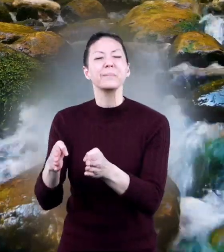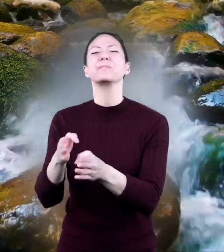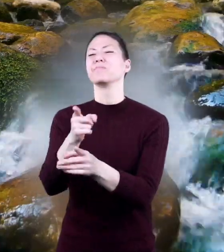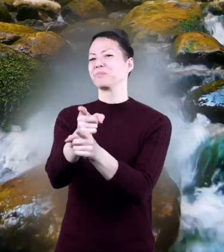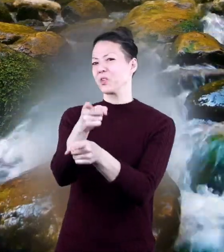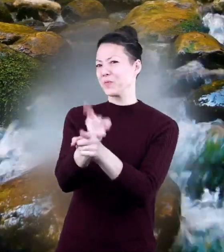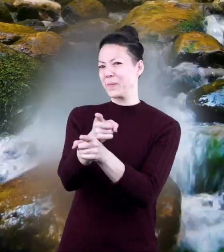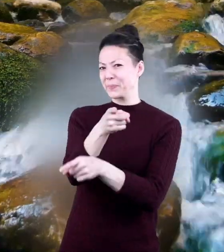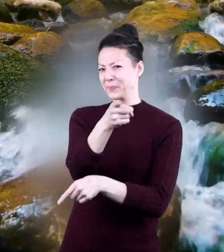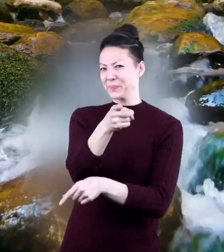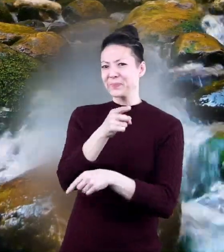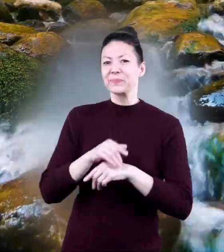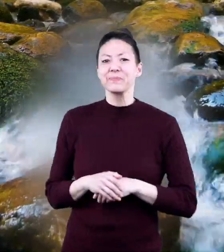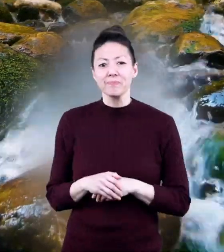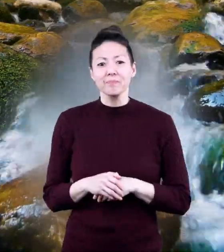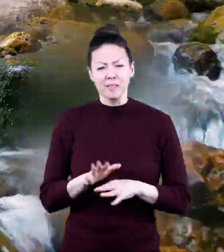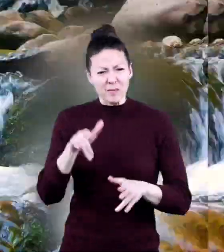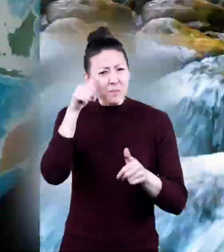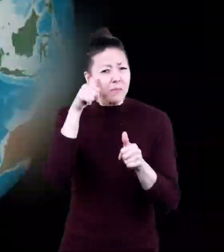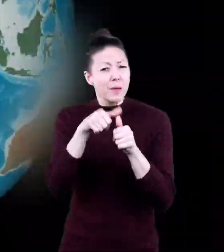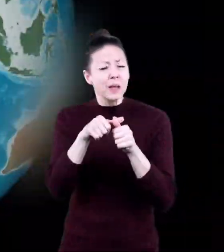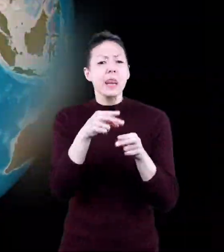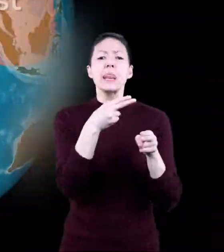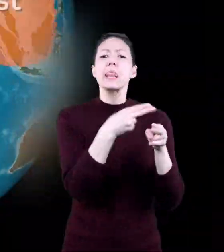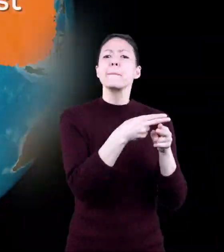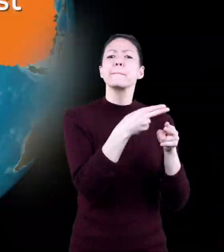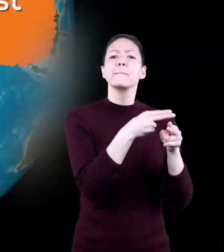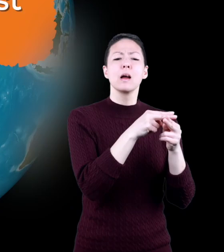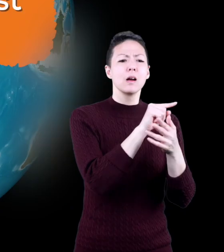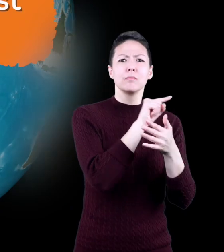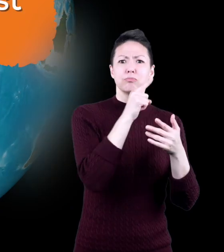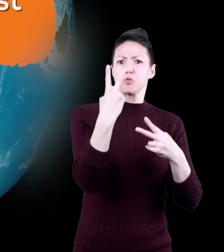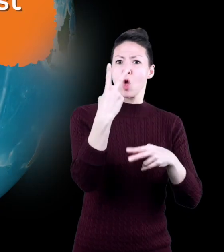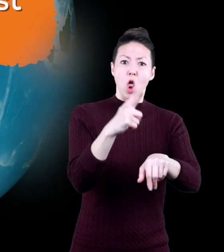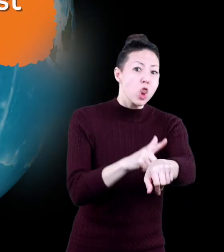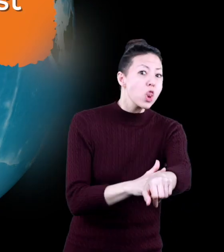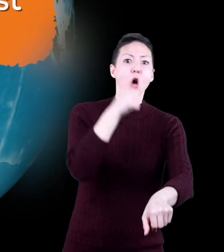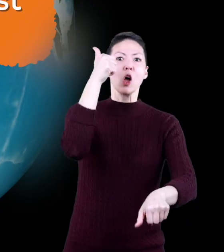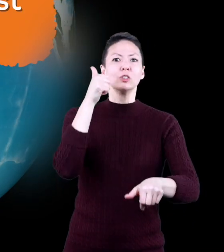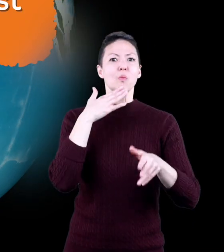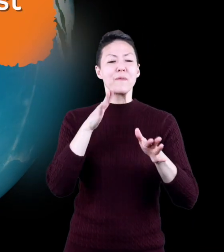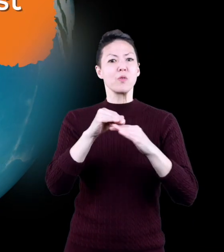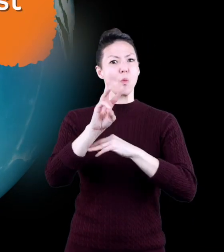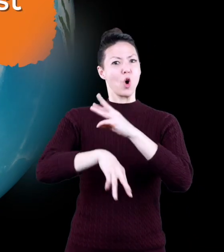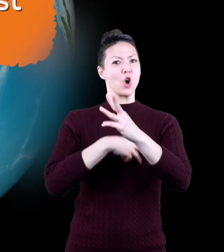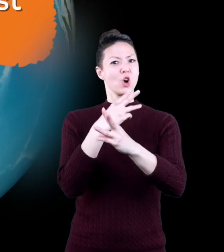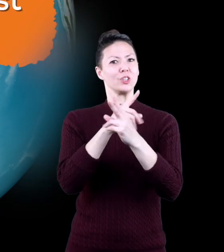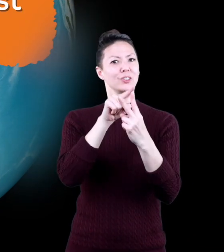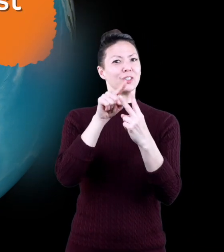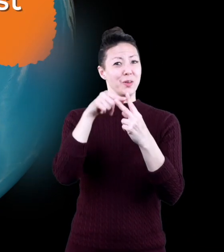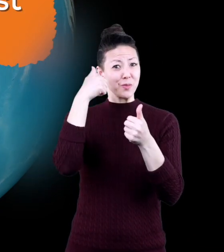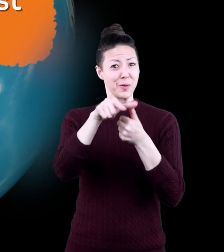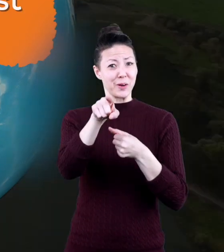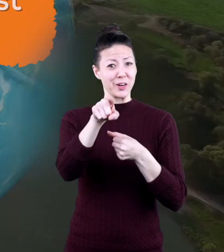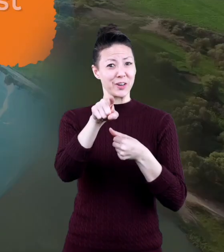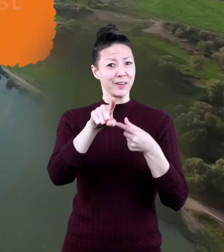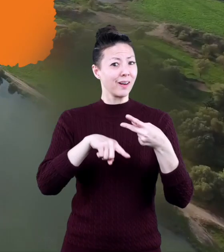stream you're absolutely right can you remember the names of the two longest rivers in the world